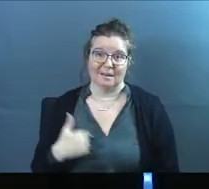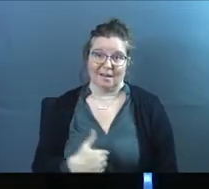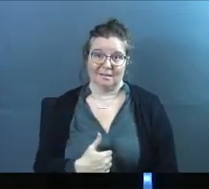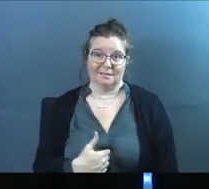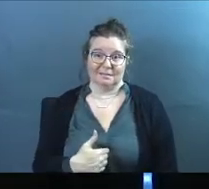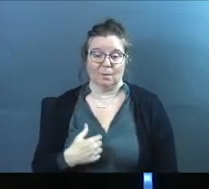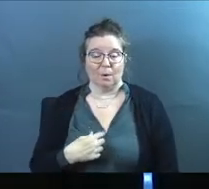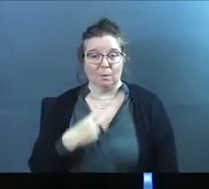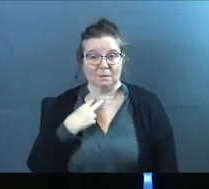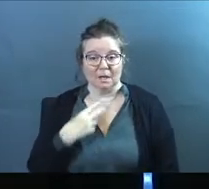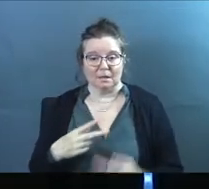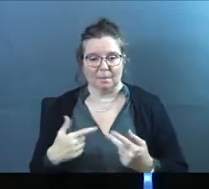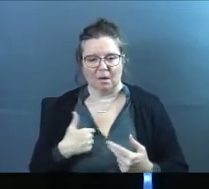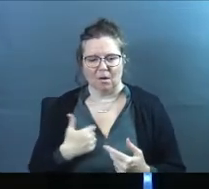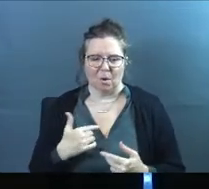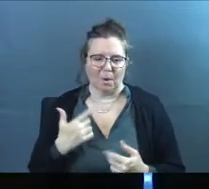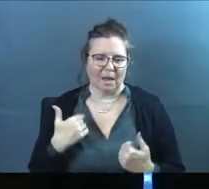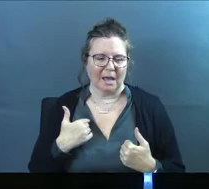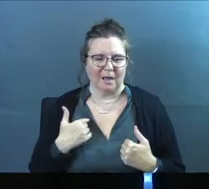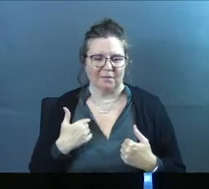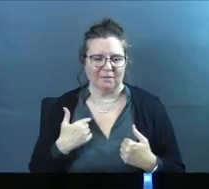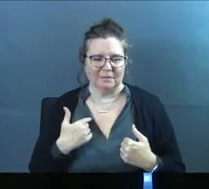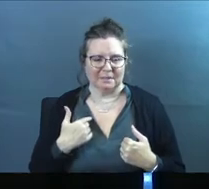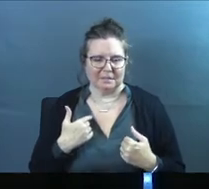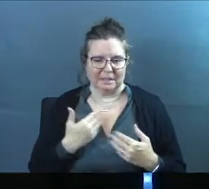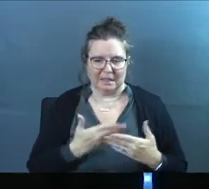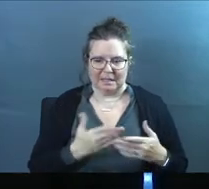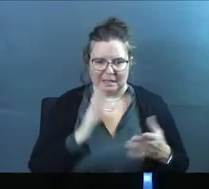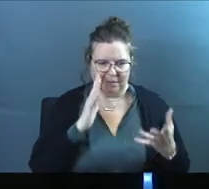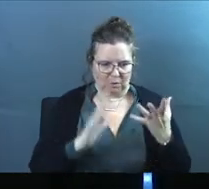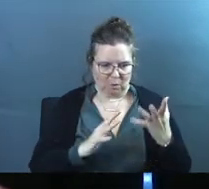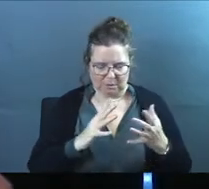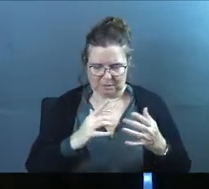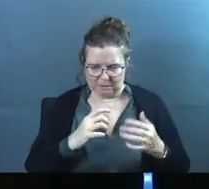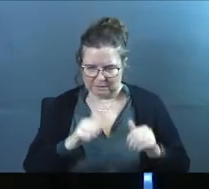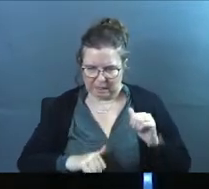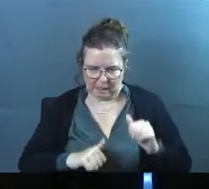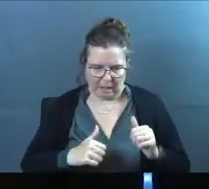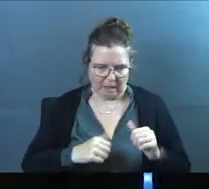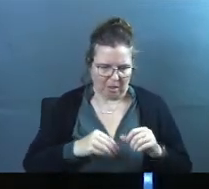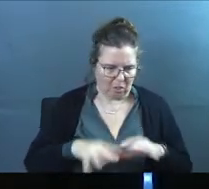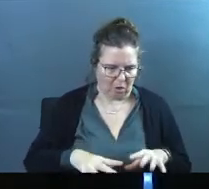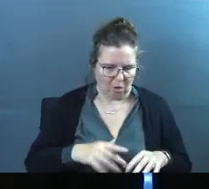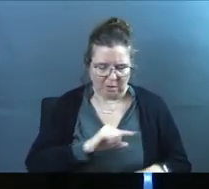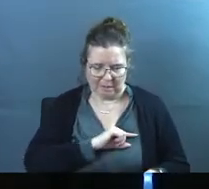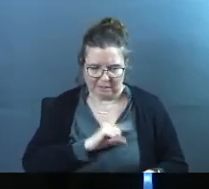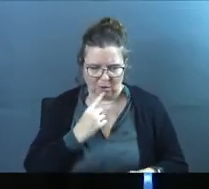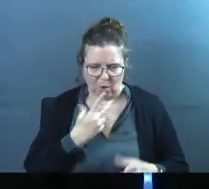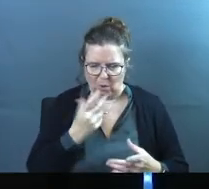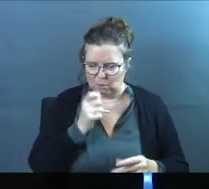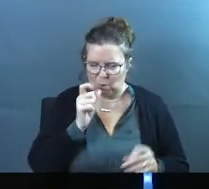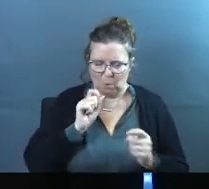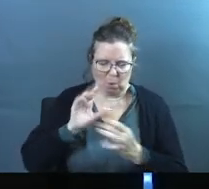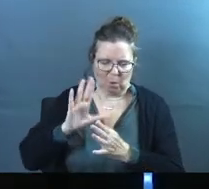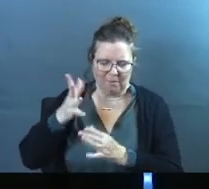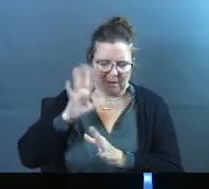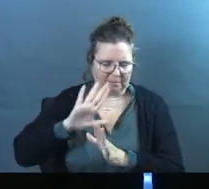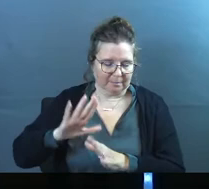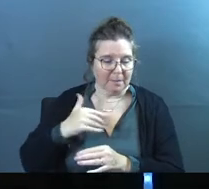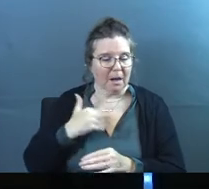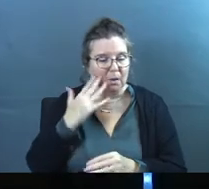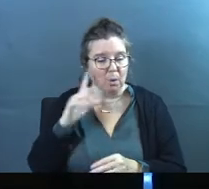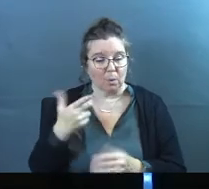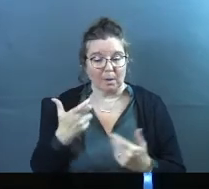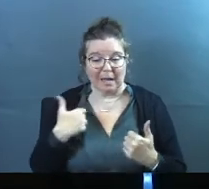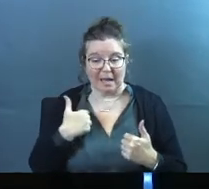And when we're stuck in this place, it's like, oh, I just have these pools and these things and confusion and doubts and loss and guilt and all these things that say, don't go to the Father. But I